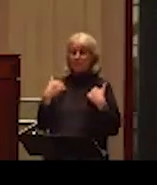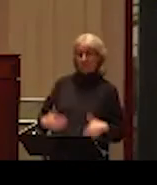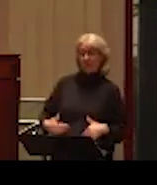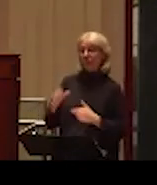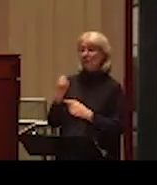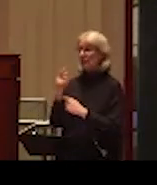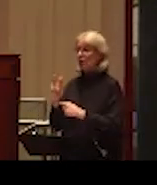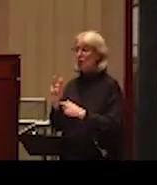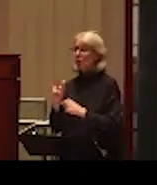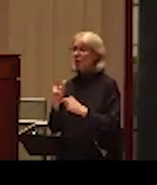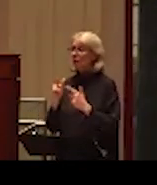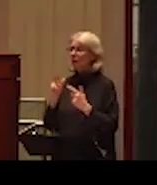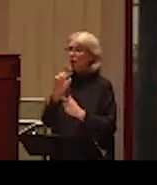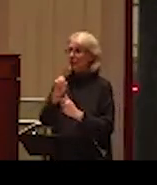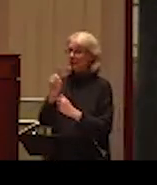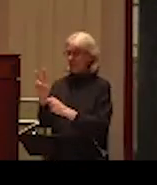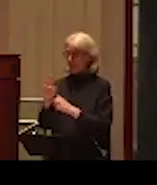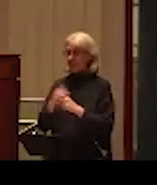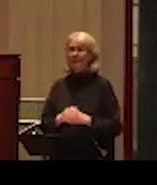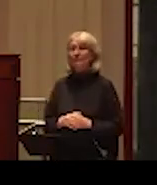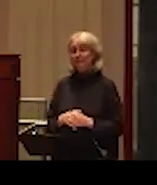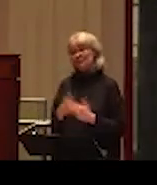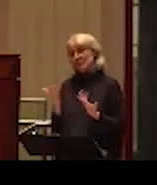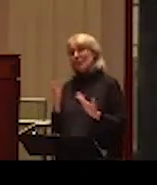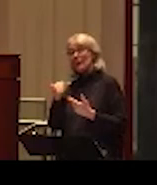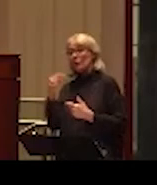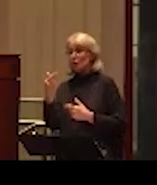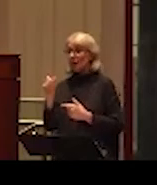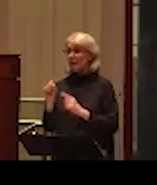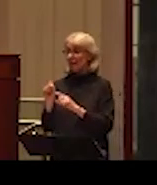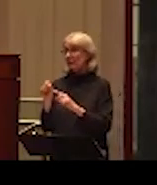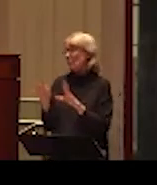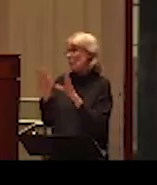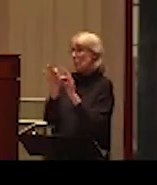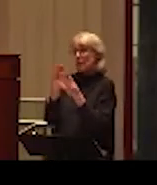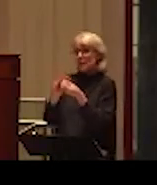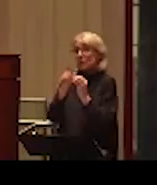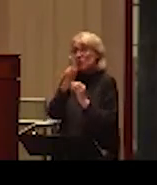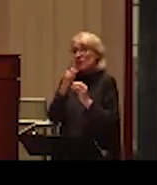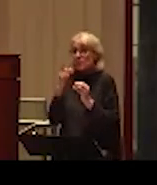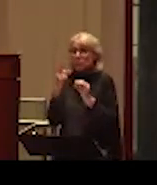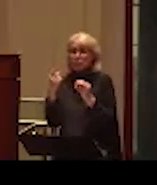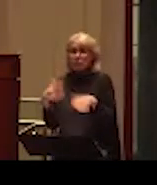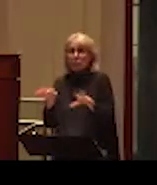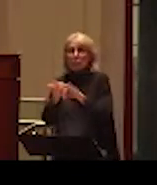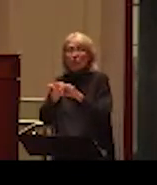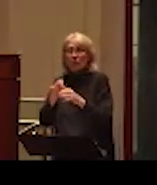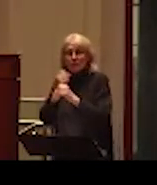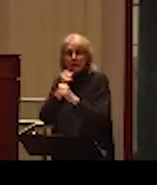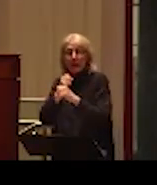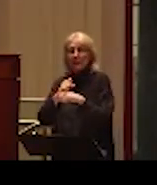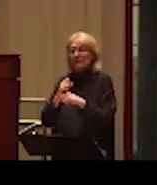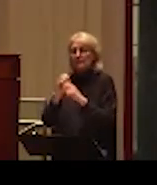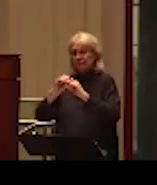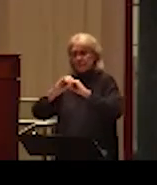So this is, this is a very important source of data, because it provides us information about the intimate partner violence in a